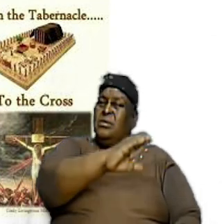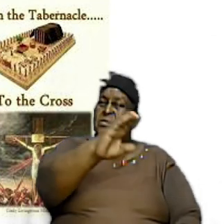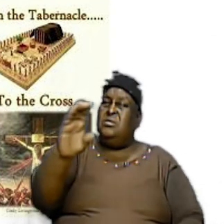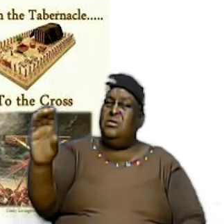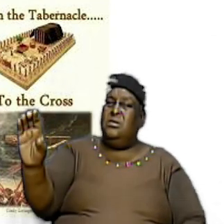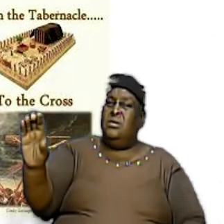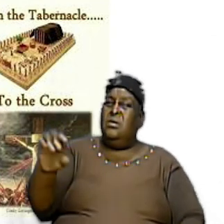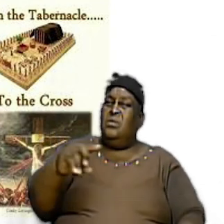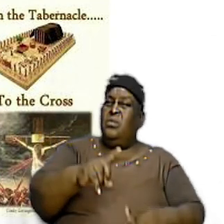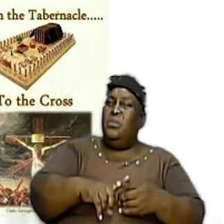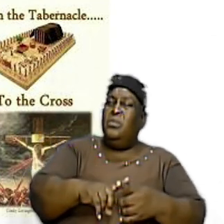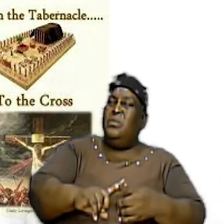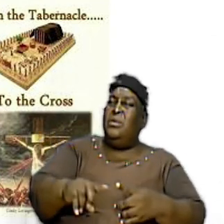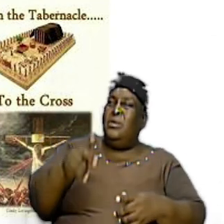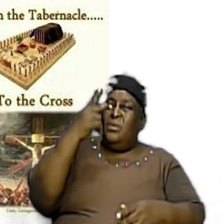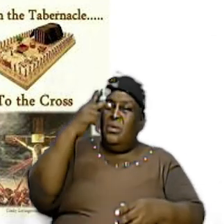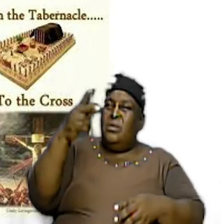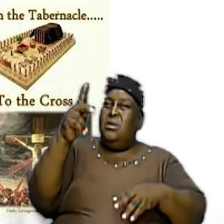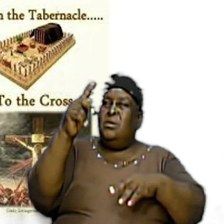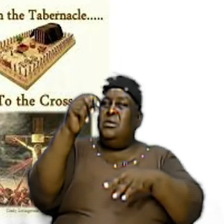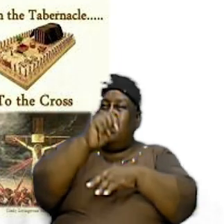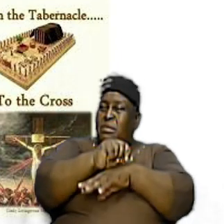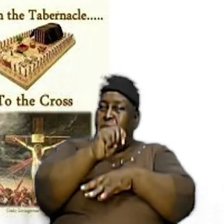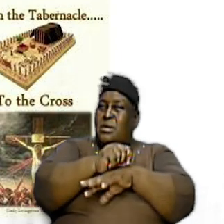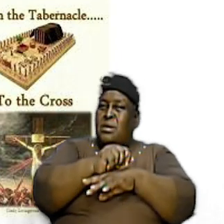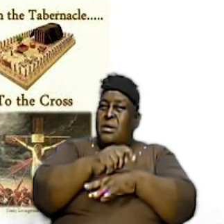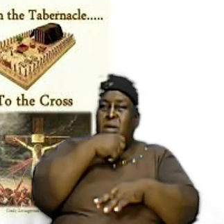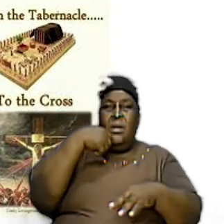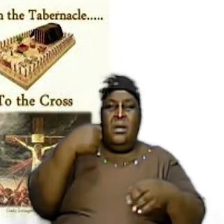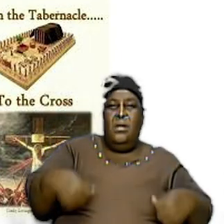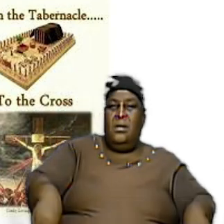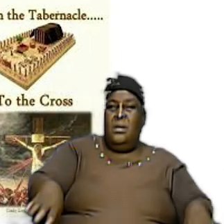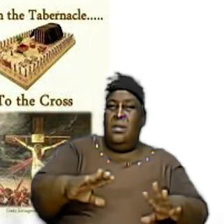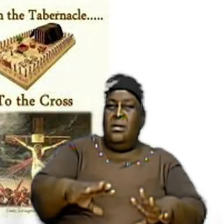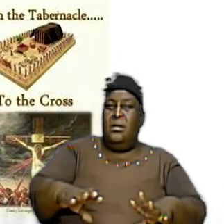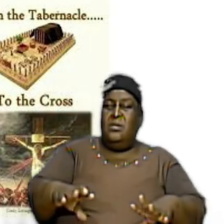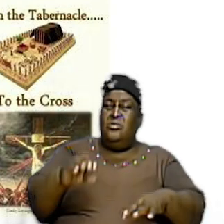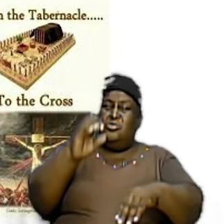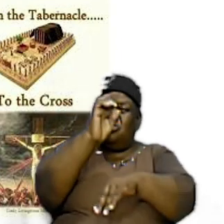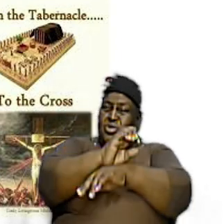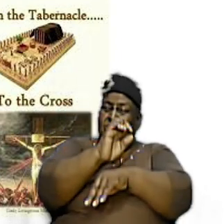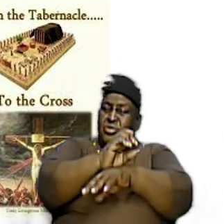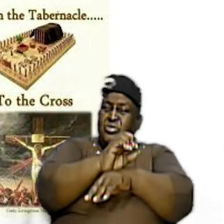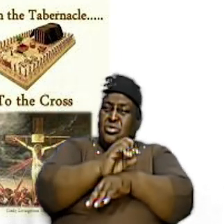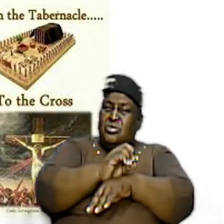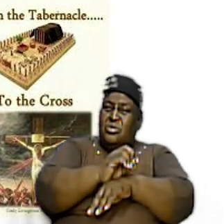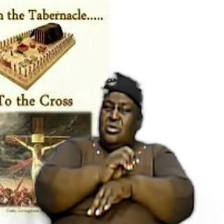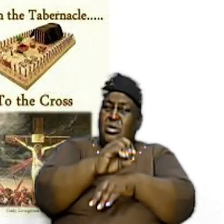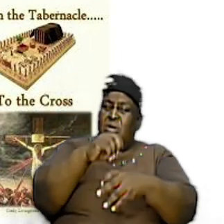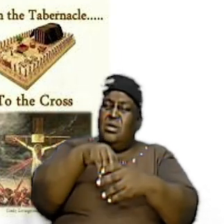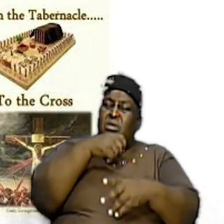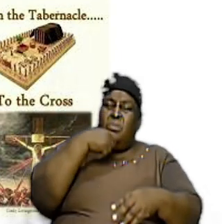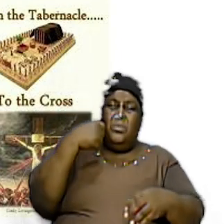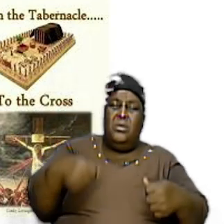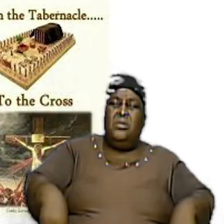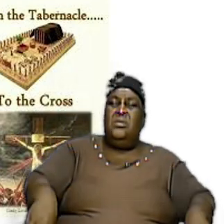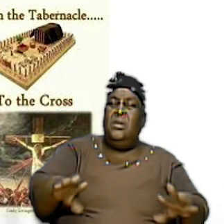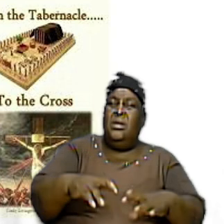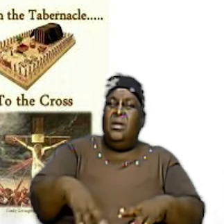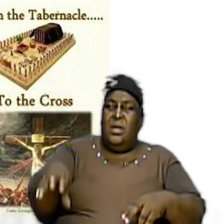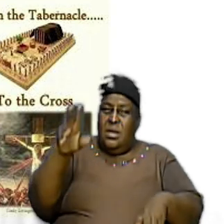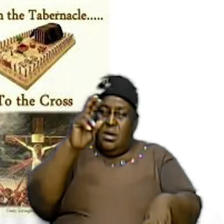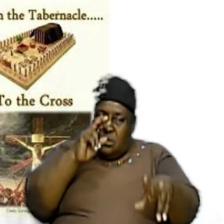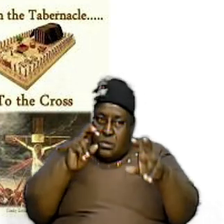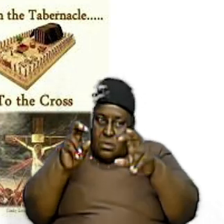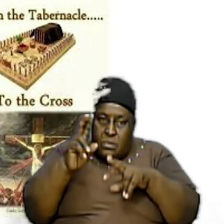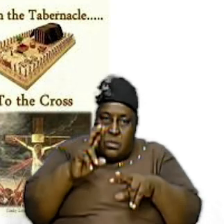at the tabernacle in the wilderness when we look at the church in the wilderness and we examine the